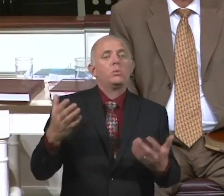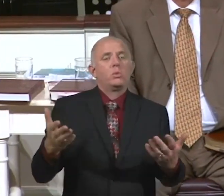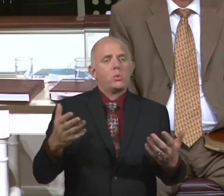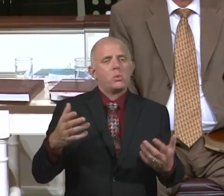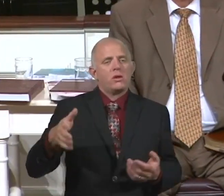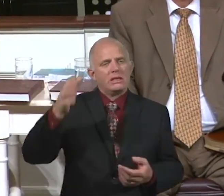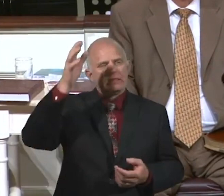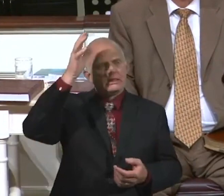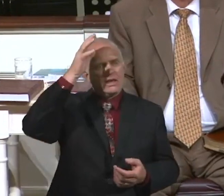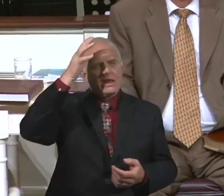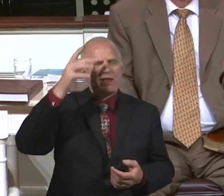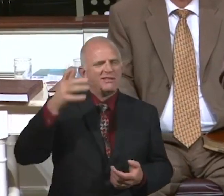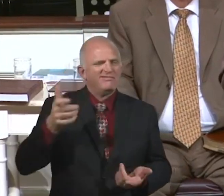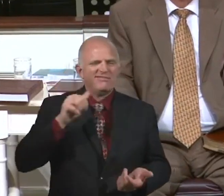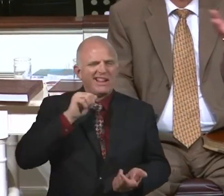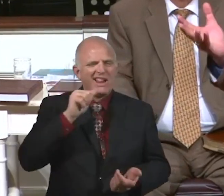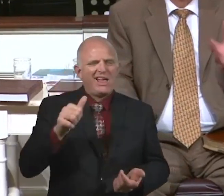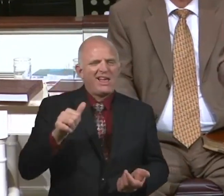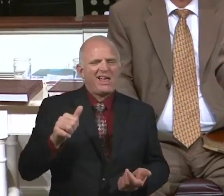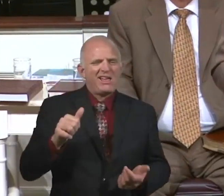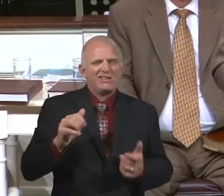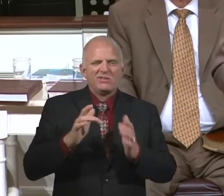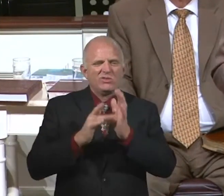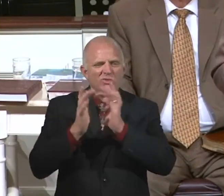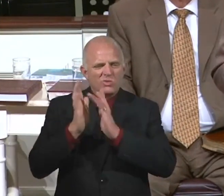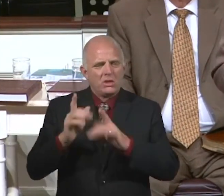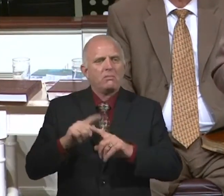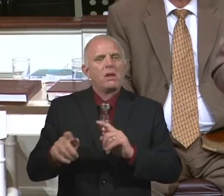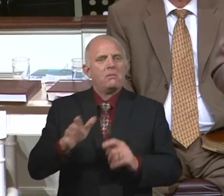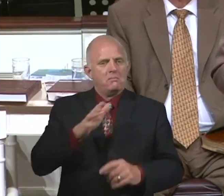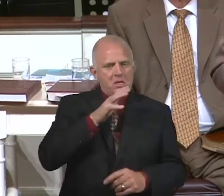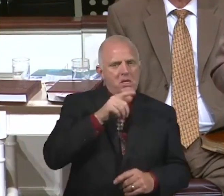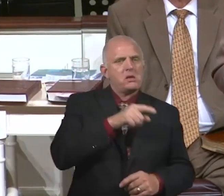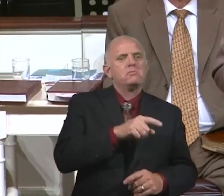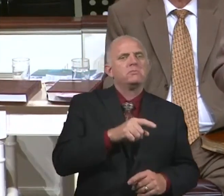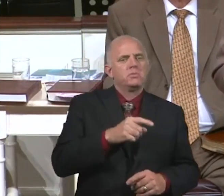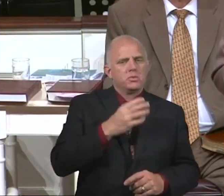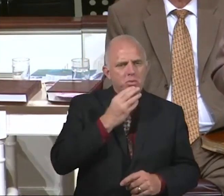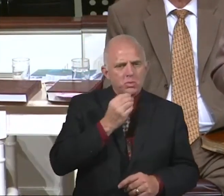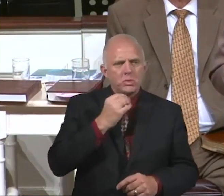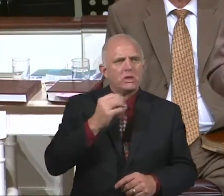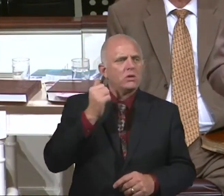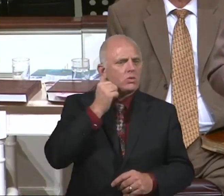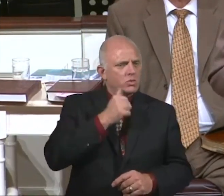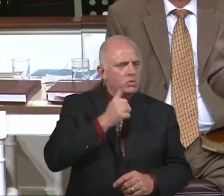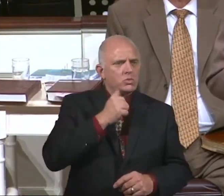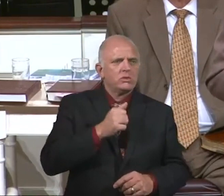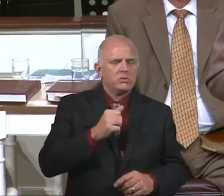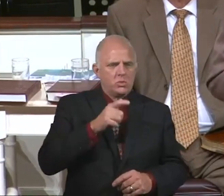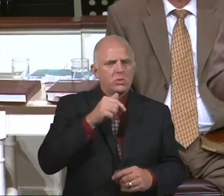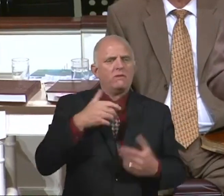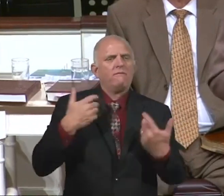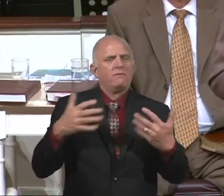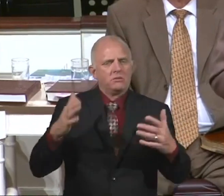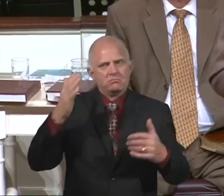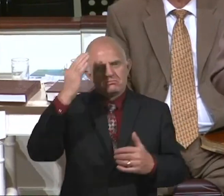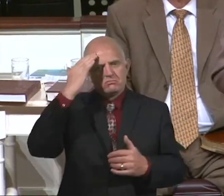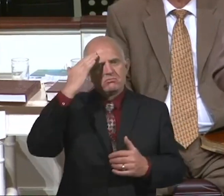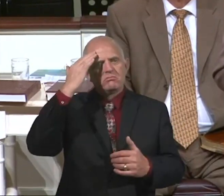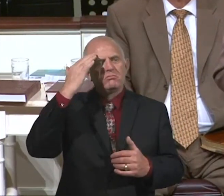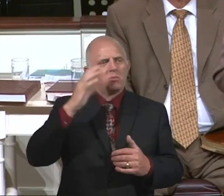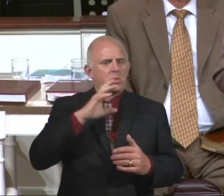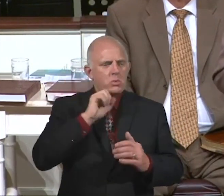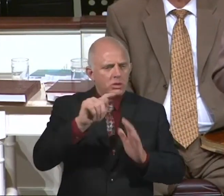mother, her name was Eunice. She was a Jewish girl who had had the Old Testament information. His grandmother,